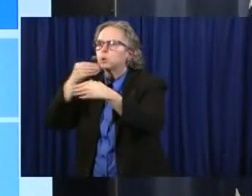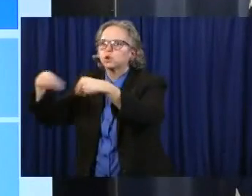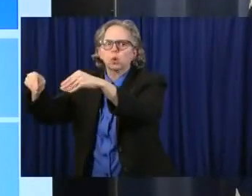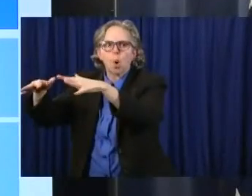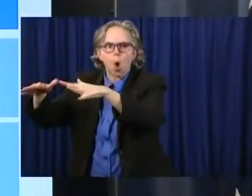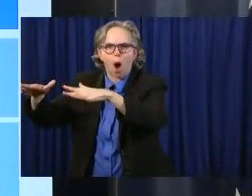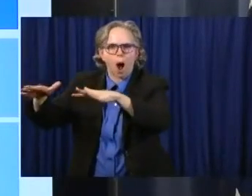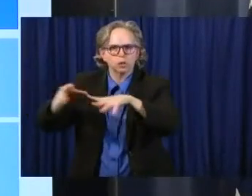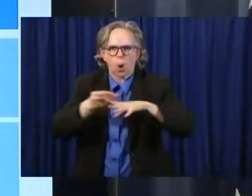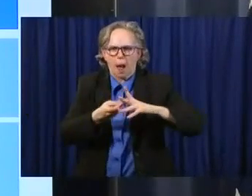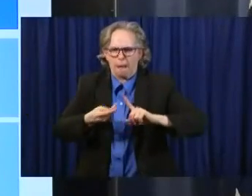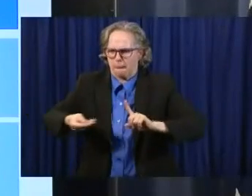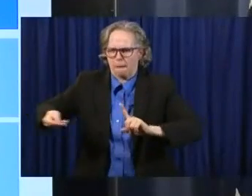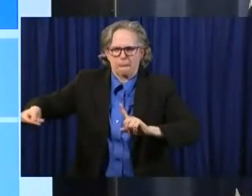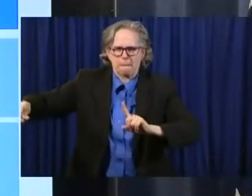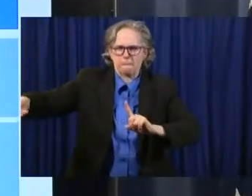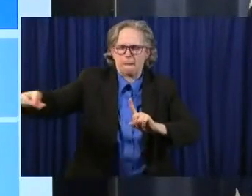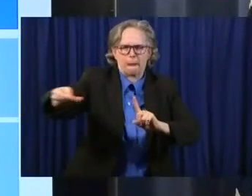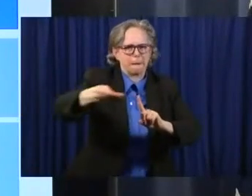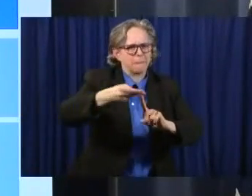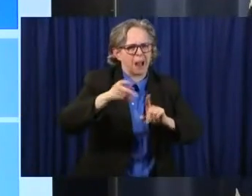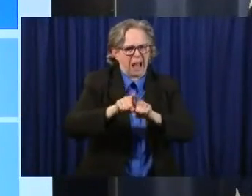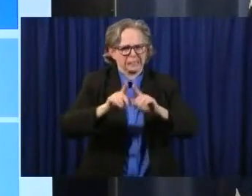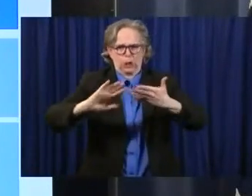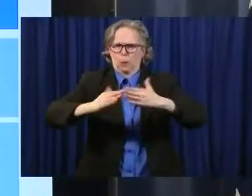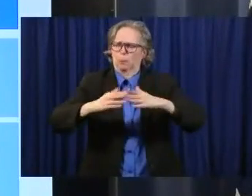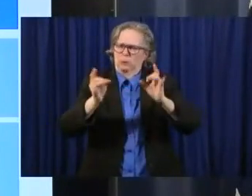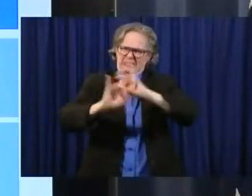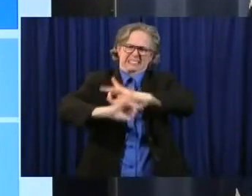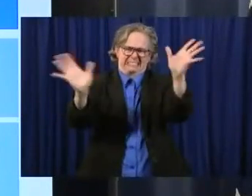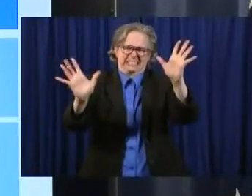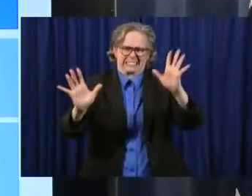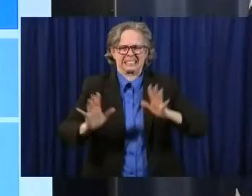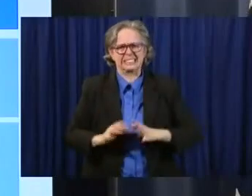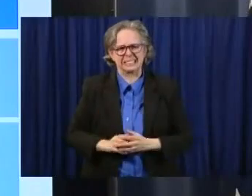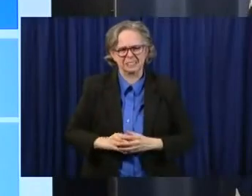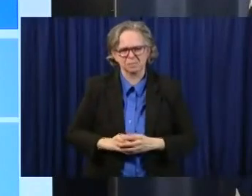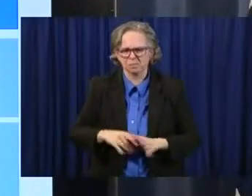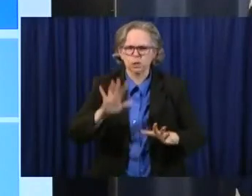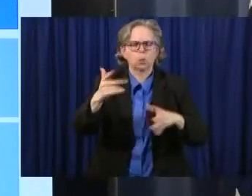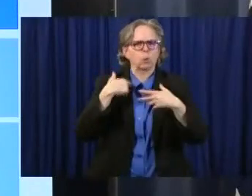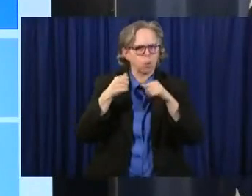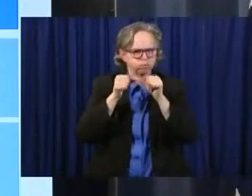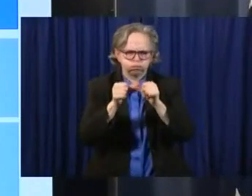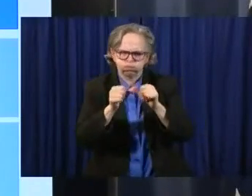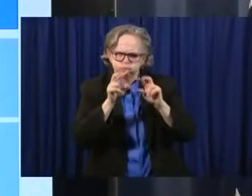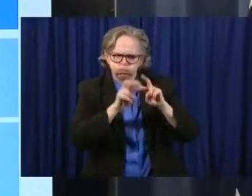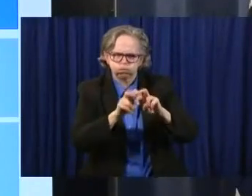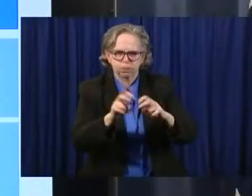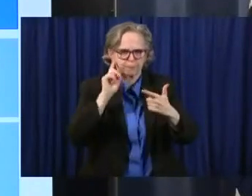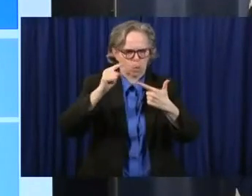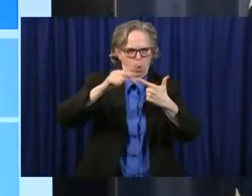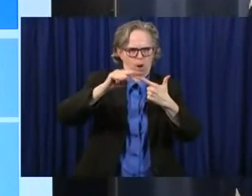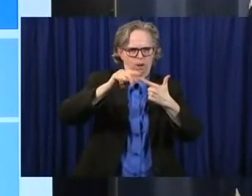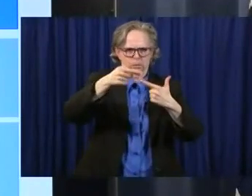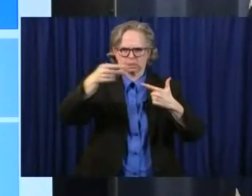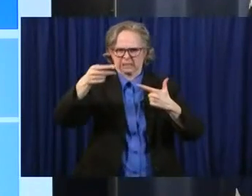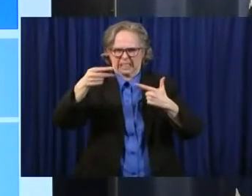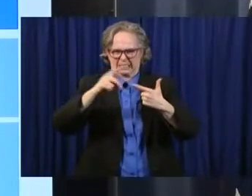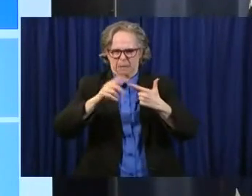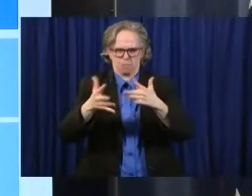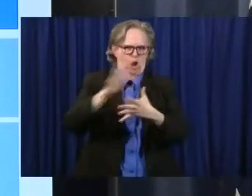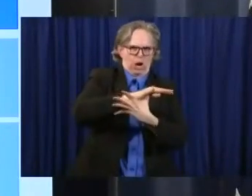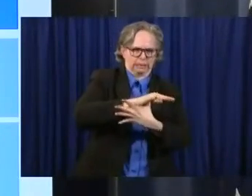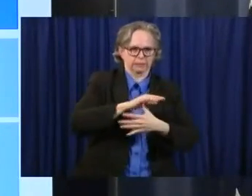testing as each situation needs for those high risk folks. We also are going to always look out for our first